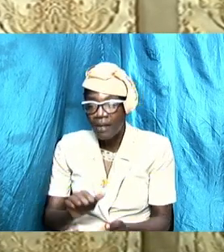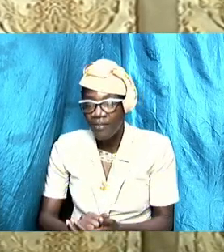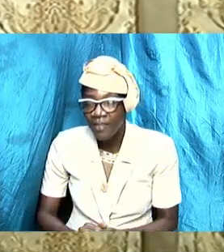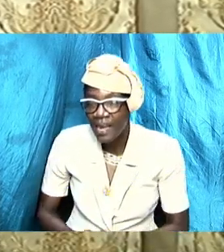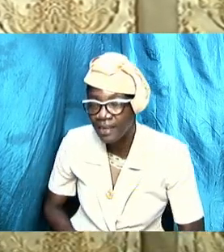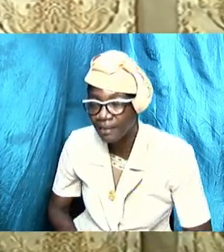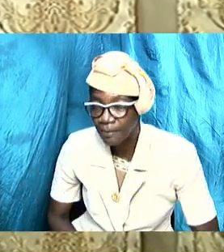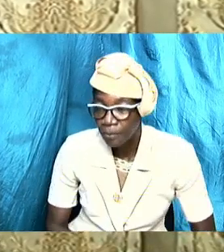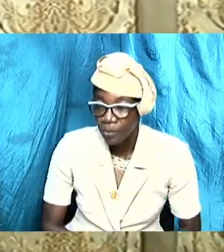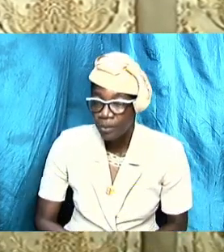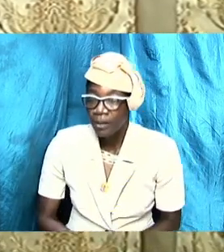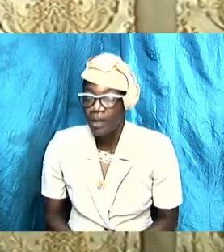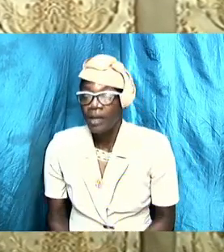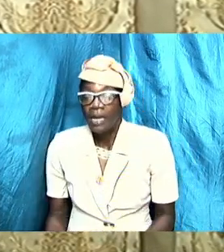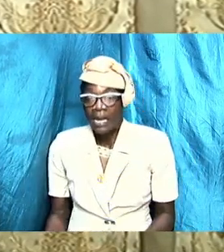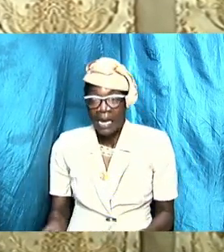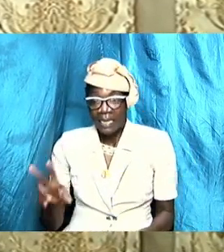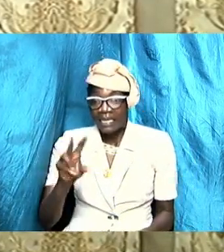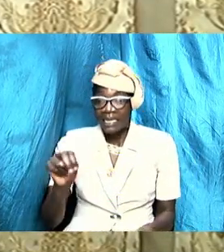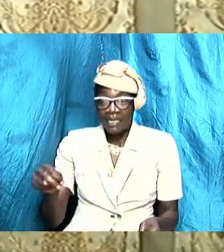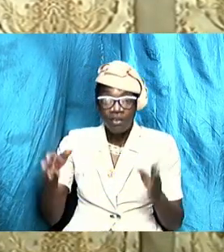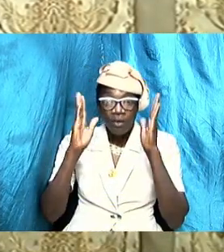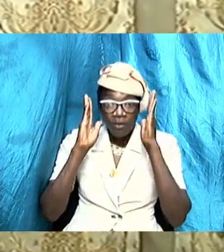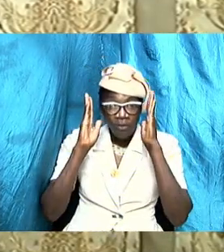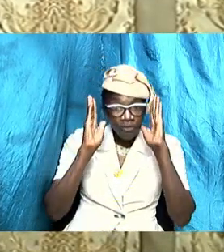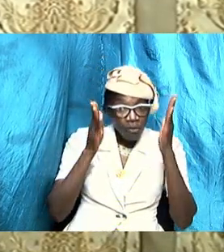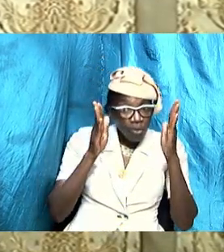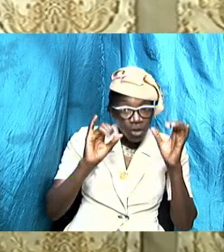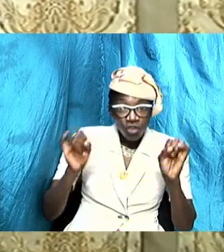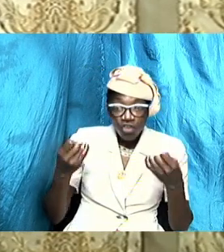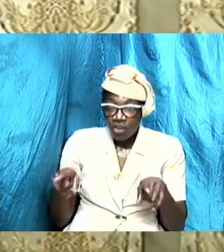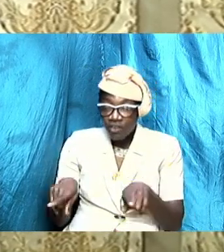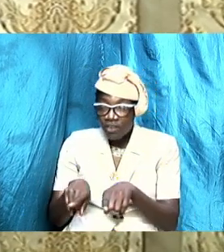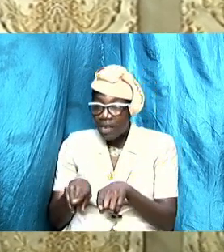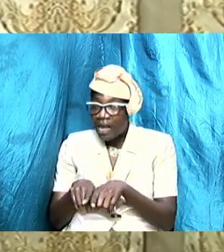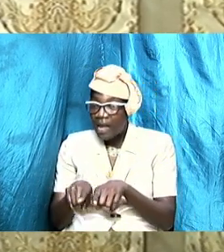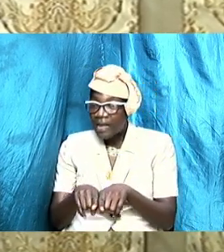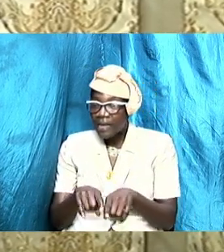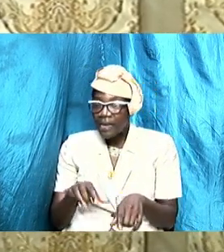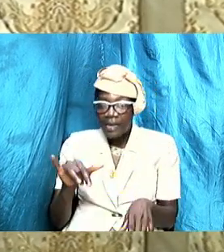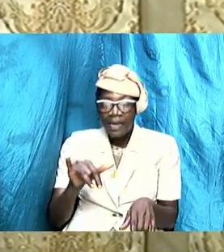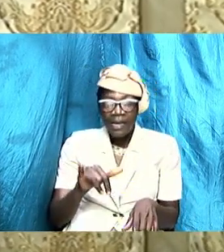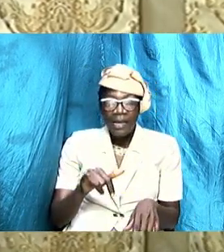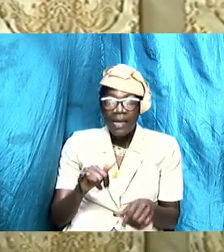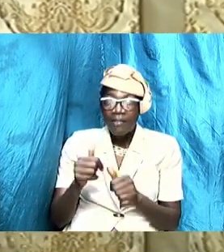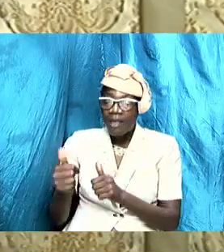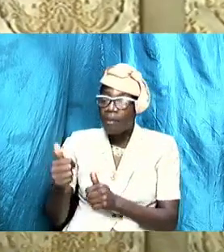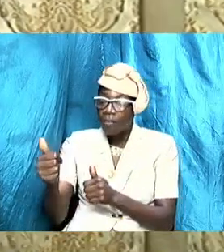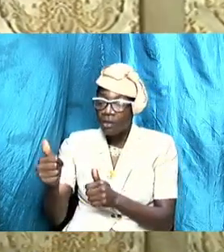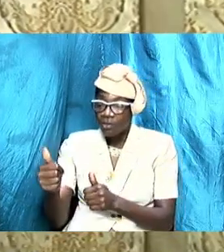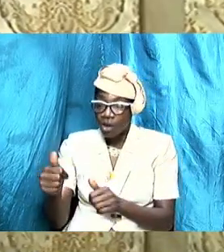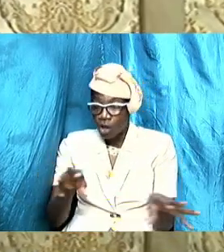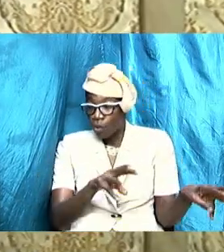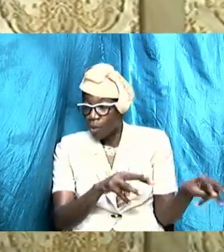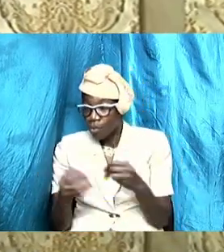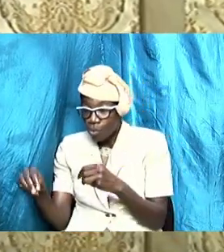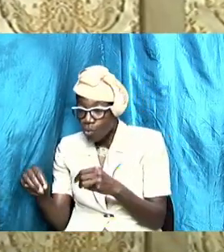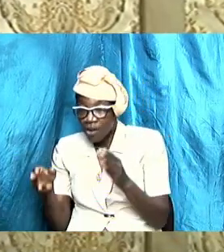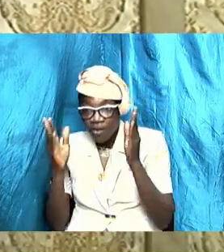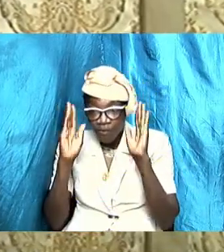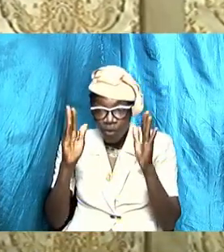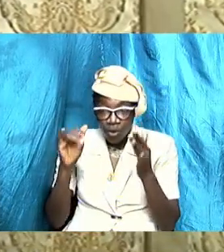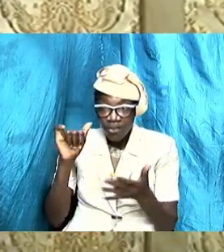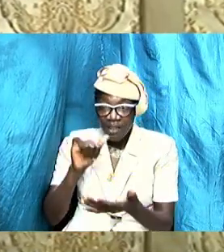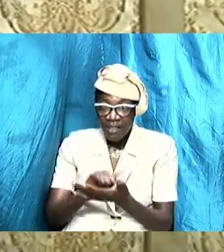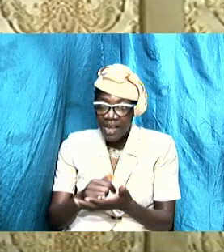immediate attention just like the Apostle we segway and focus on that particular thing and let